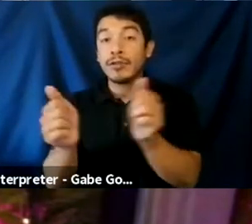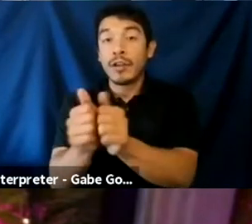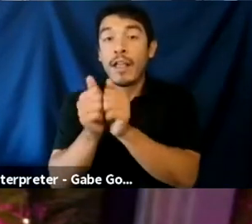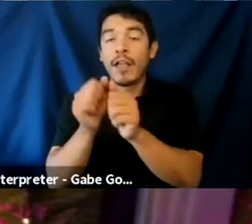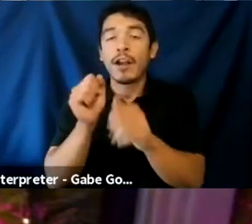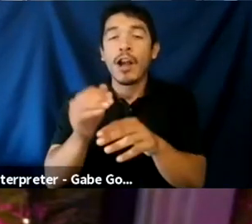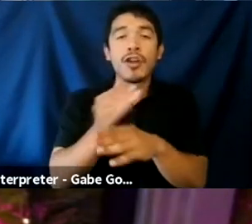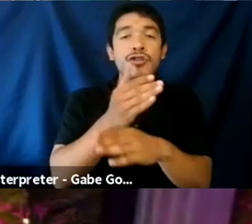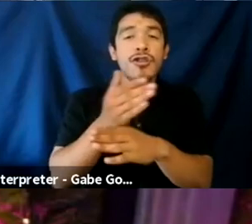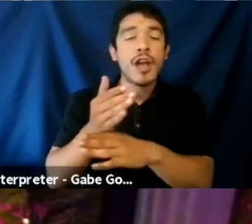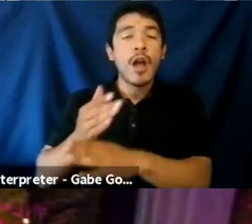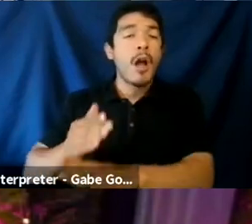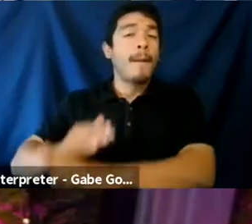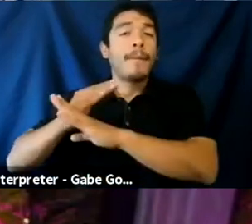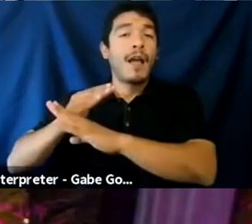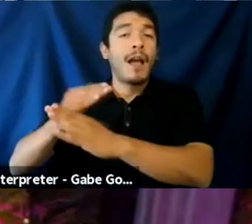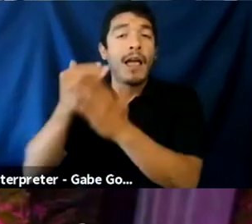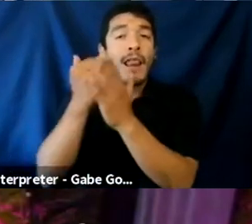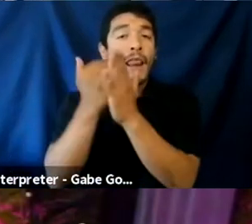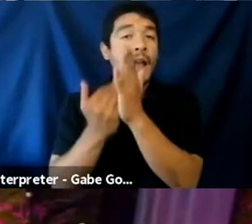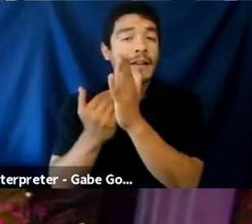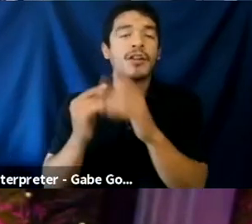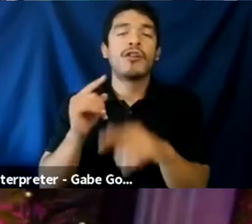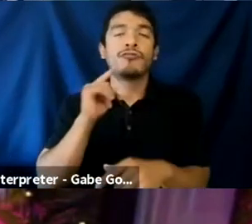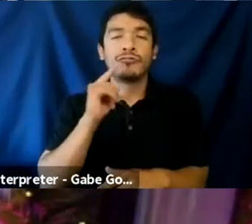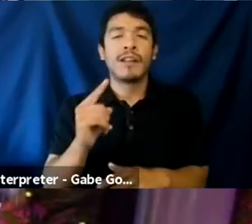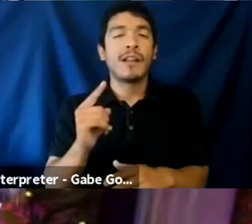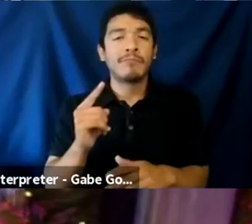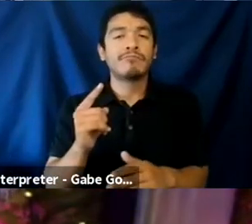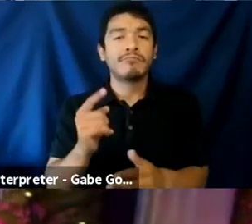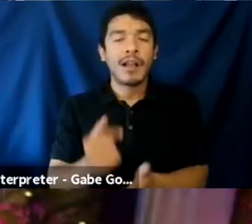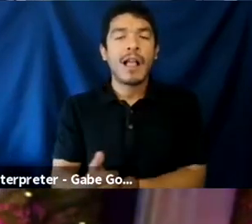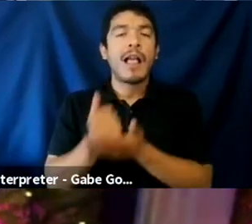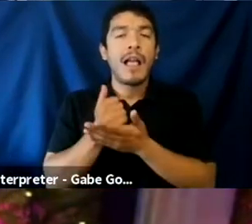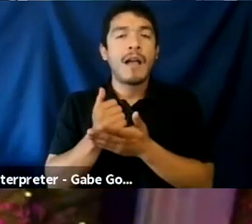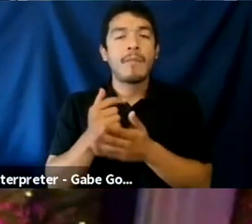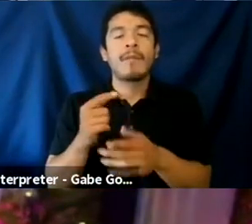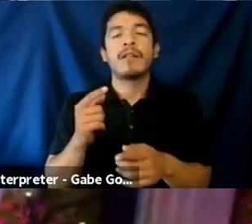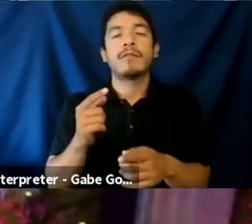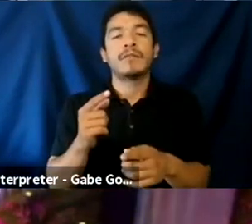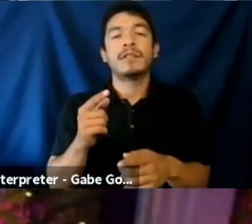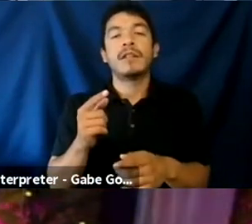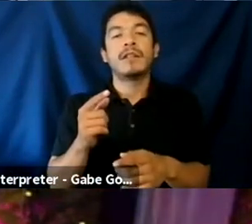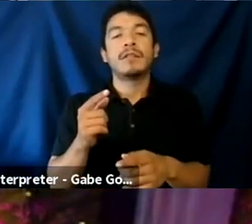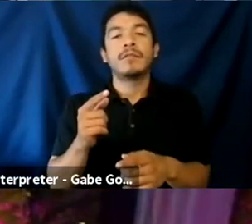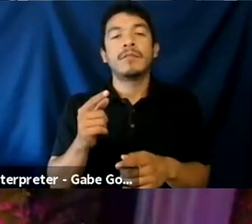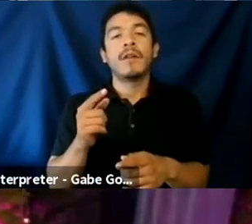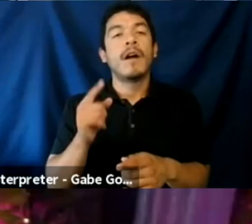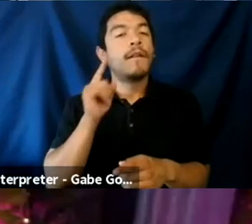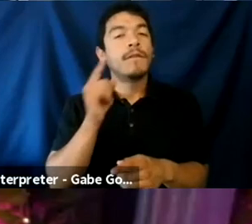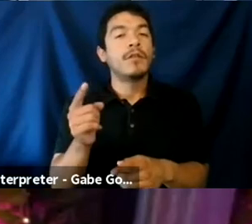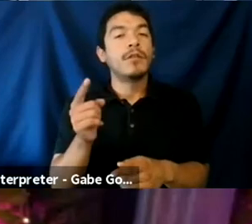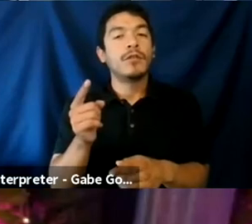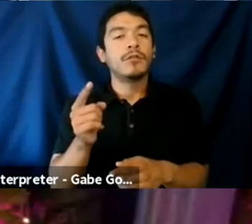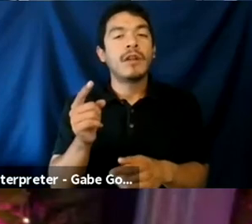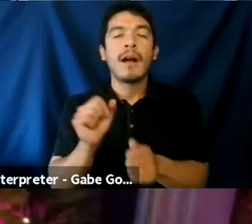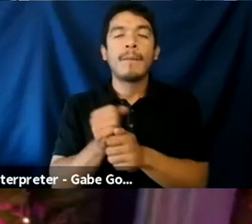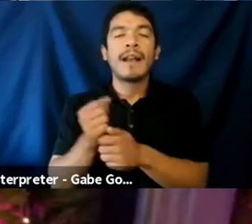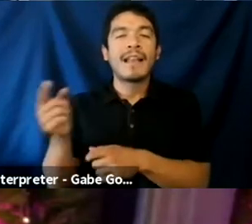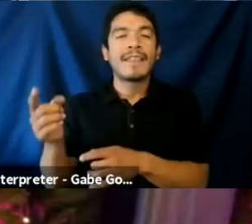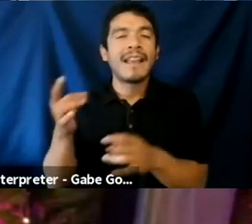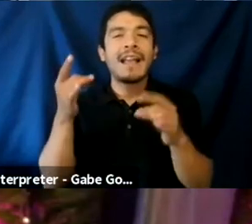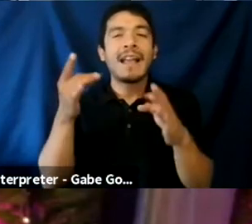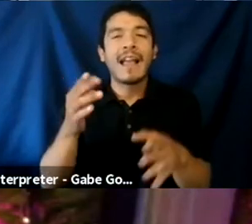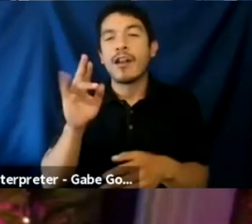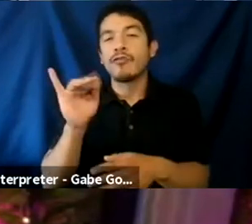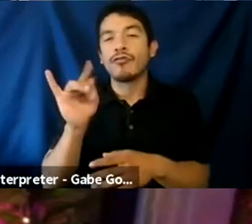would be really handy, uh, you know, being able to subscribe to someone else's fan list could be really useful in terms of mitigating these hate raids because